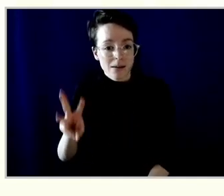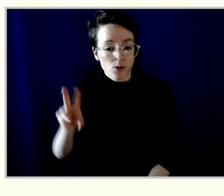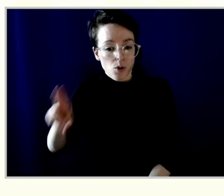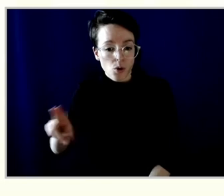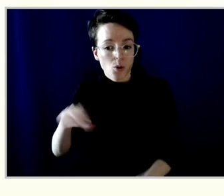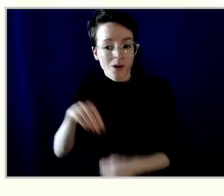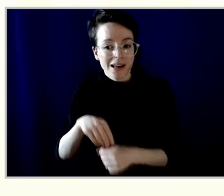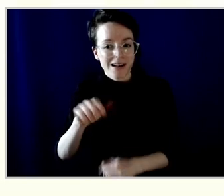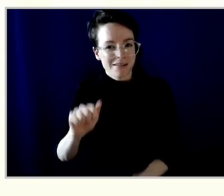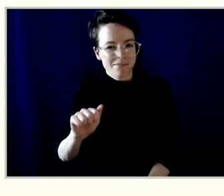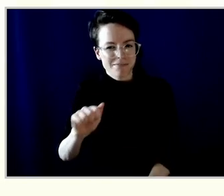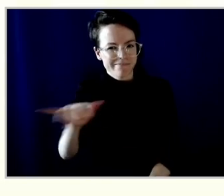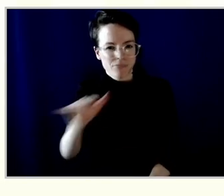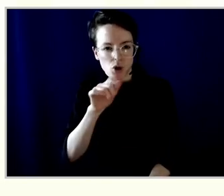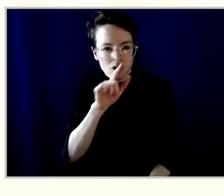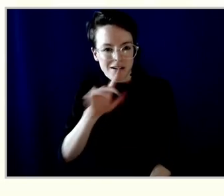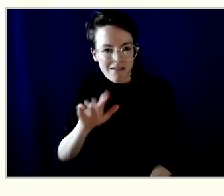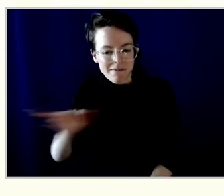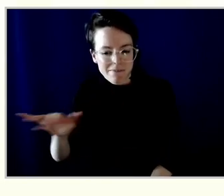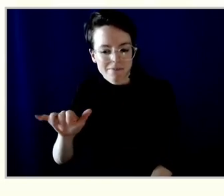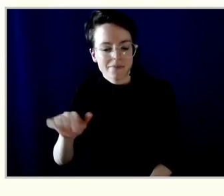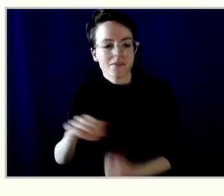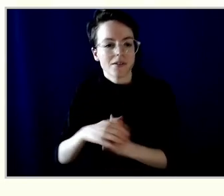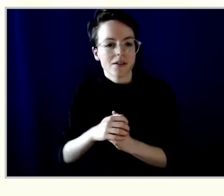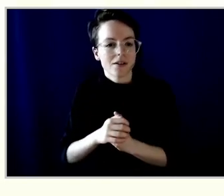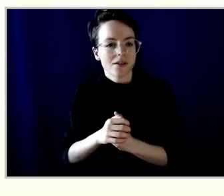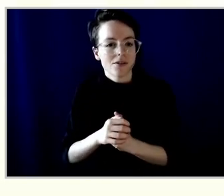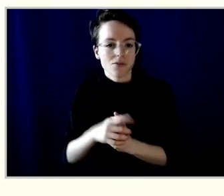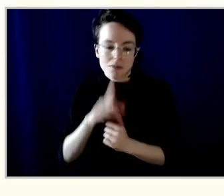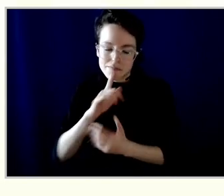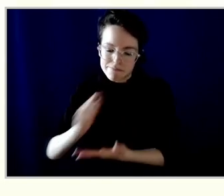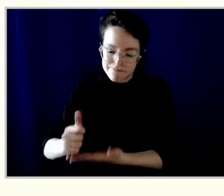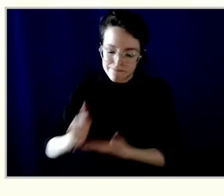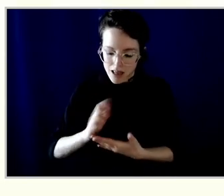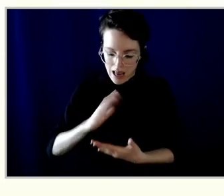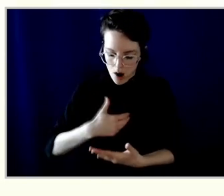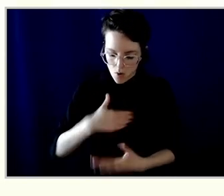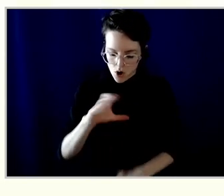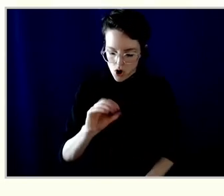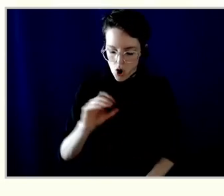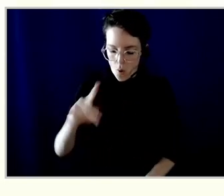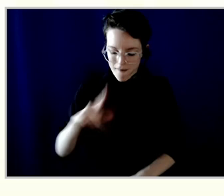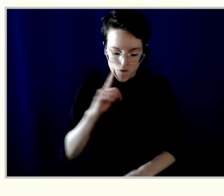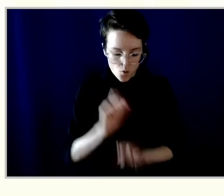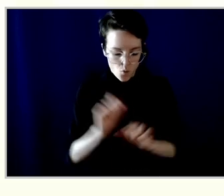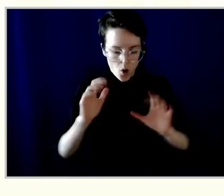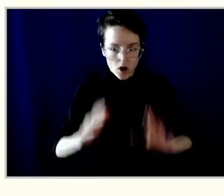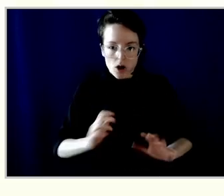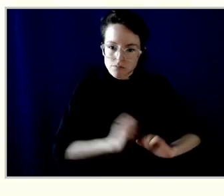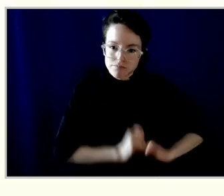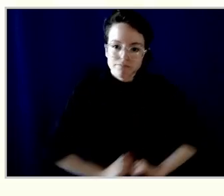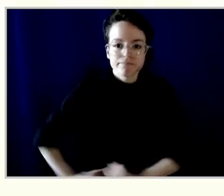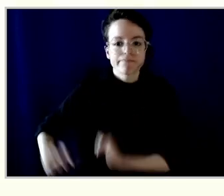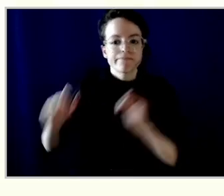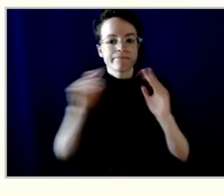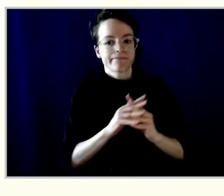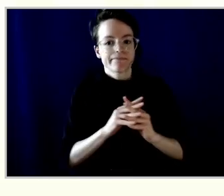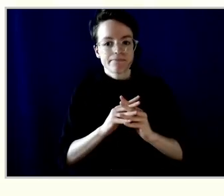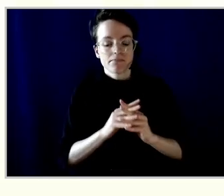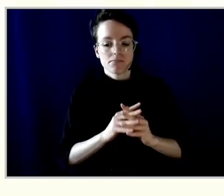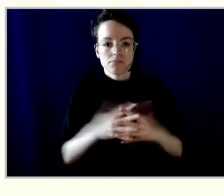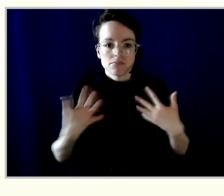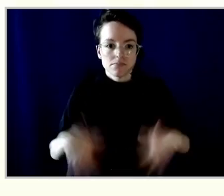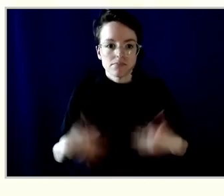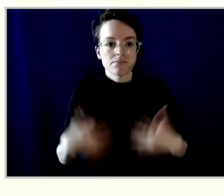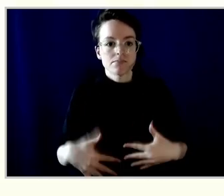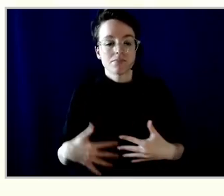in helping get our worker cooperatives off the ground in Vancouver. These jobs have been life-changing for our members. And Vancity's support resulted in their first